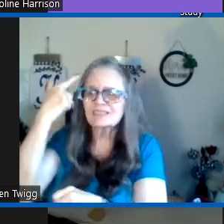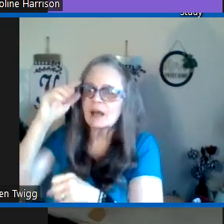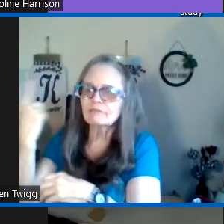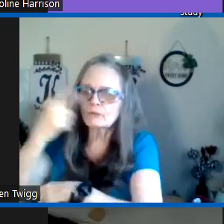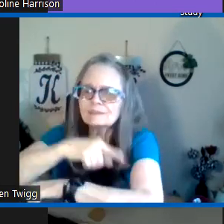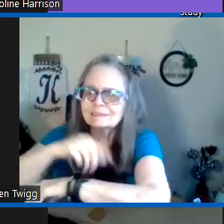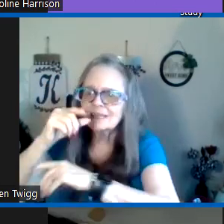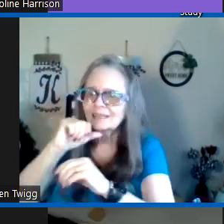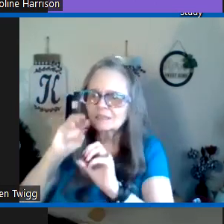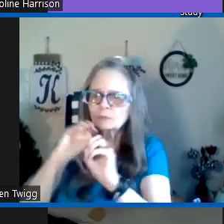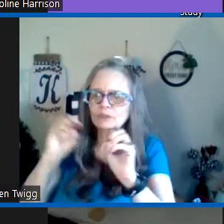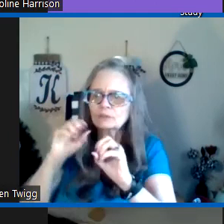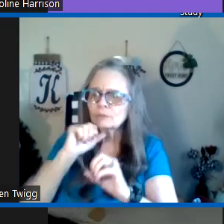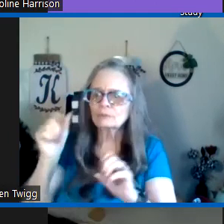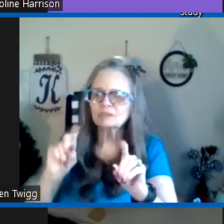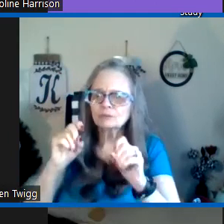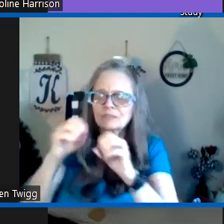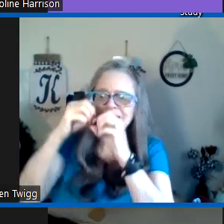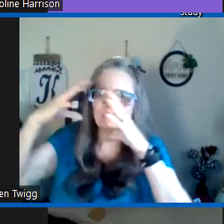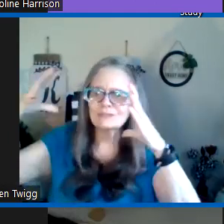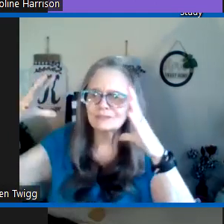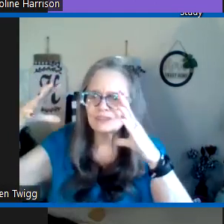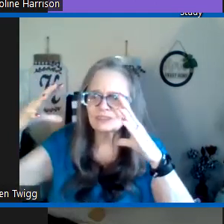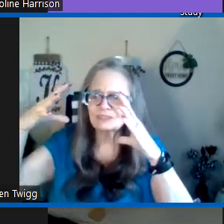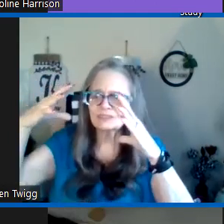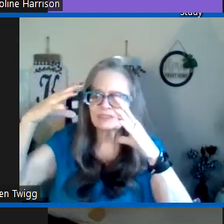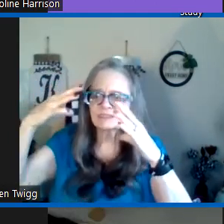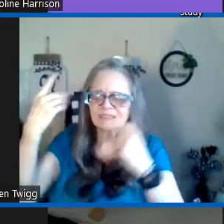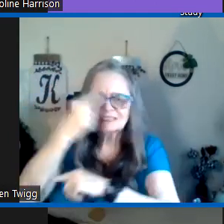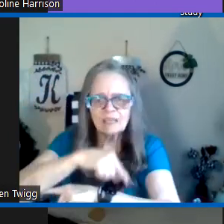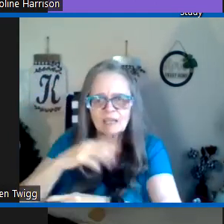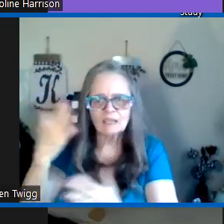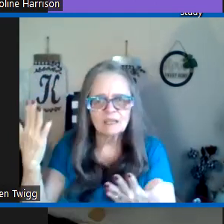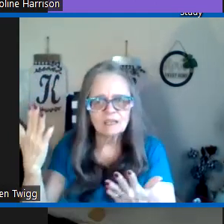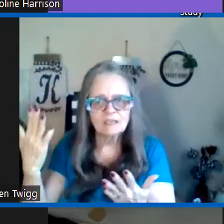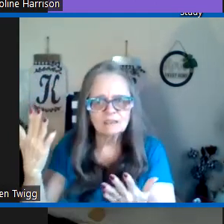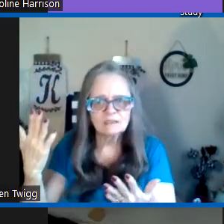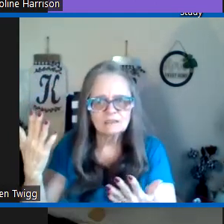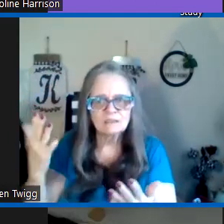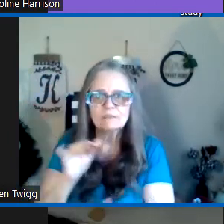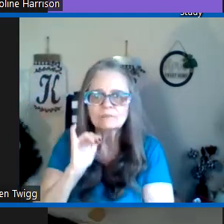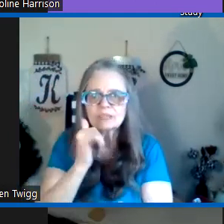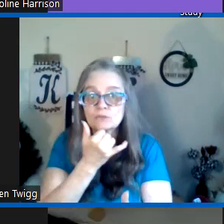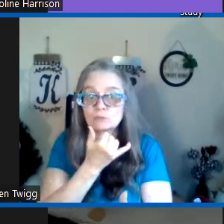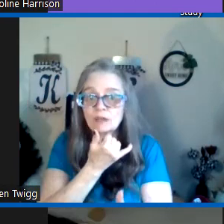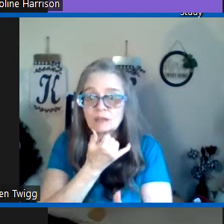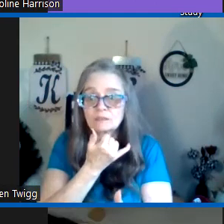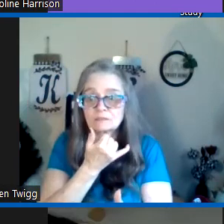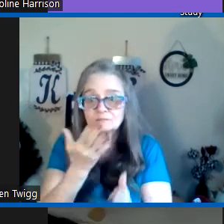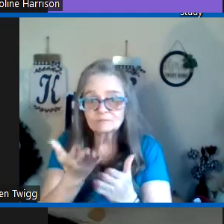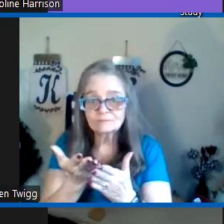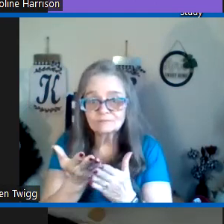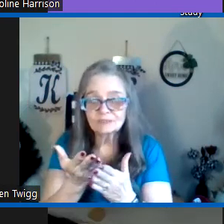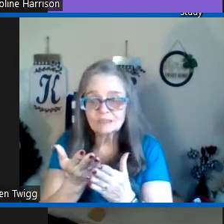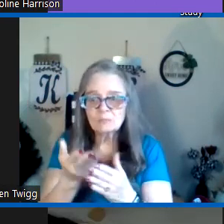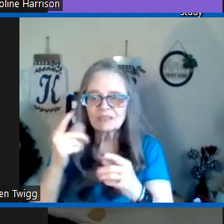us that's not for today we don't need those visions today that's wrong